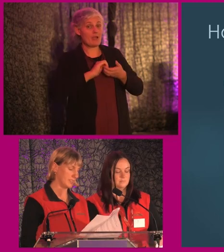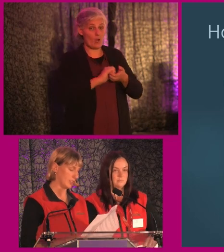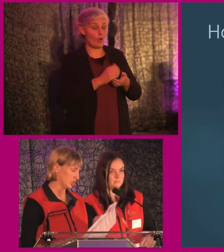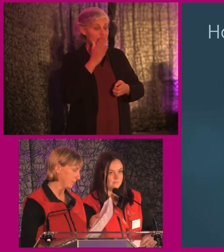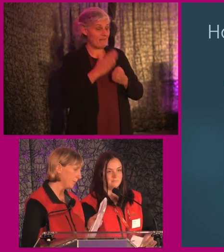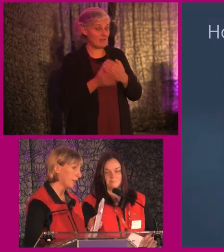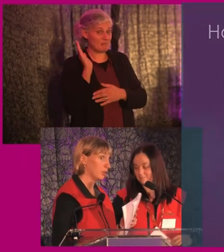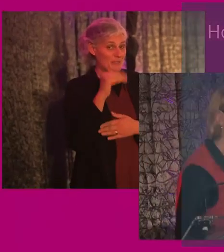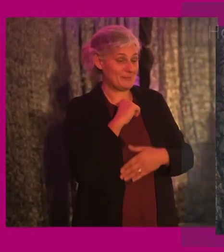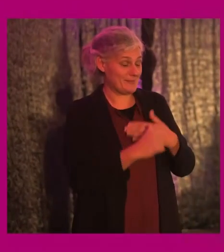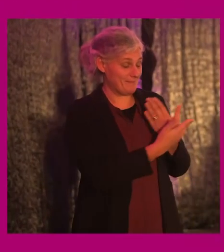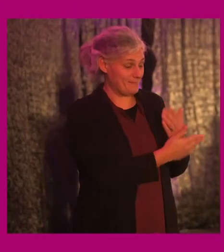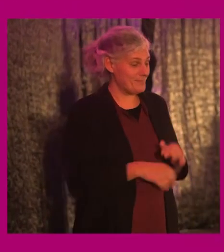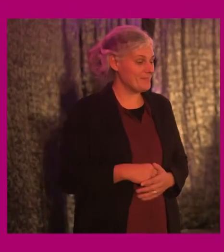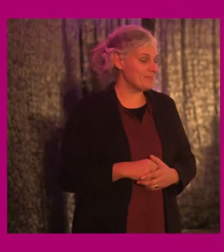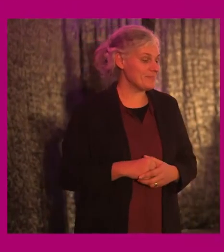our presentation. Thank you.